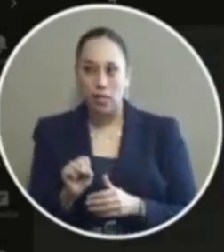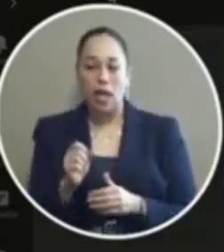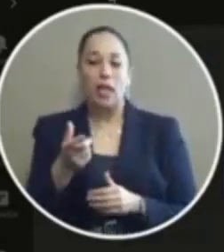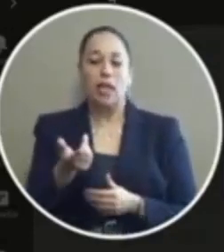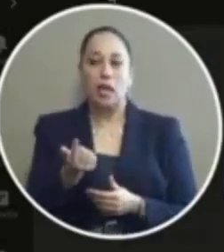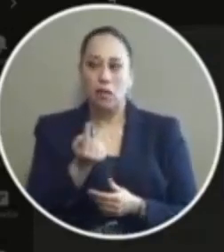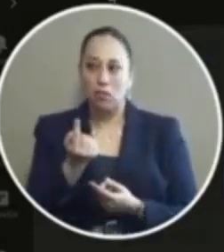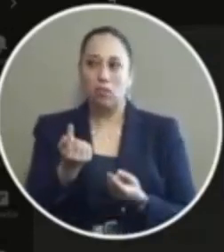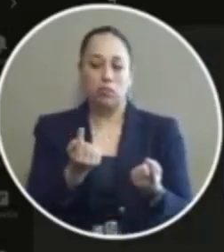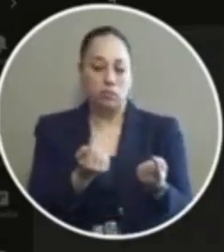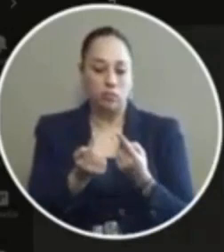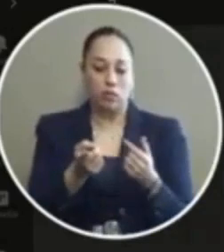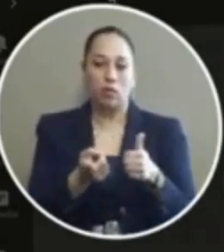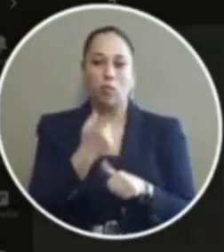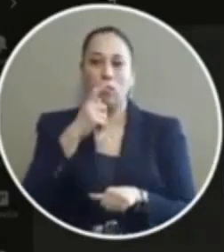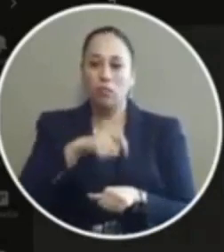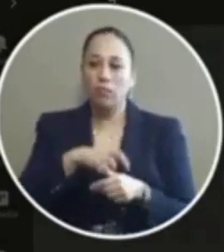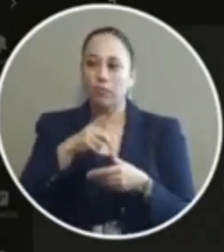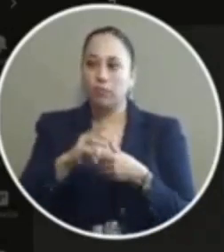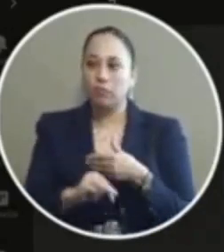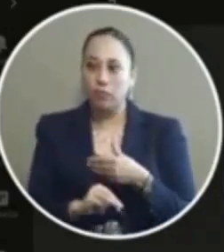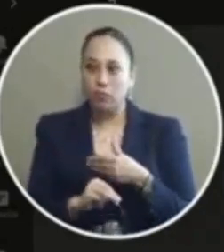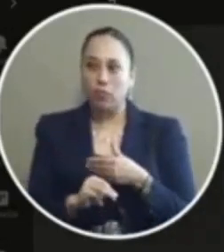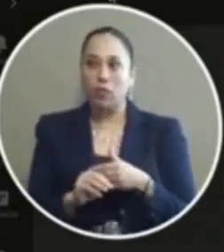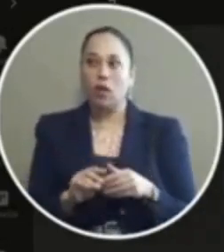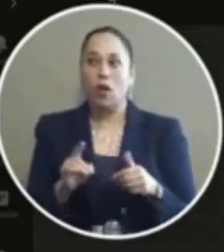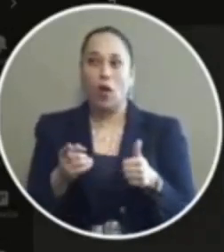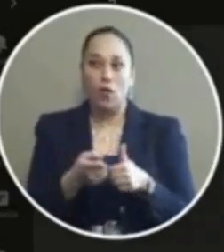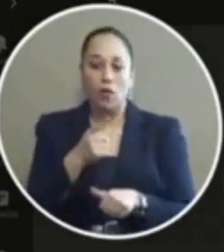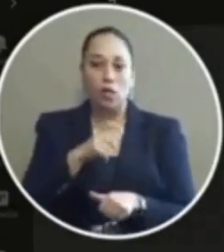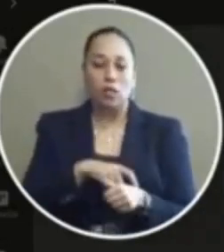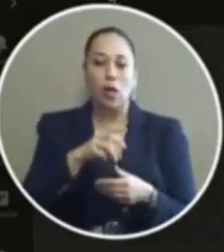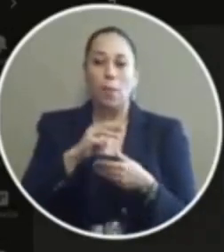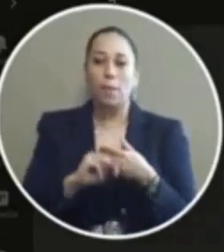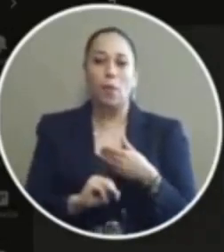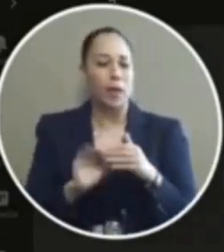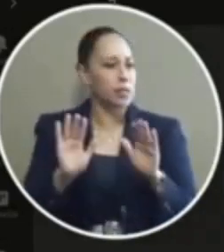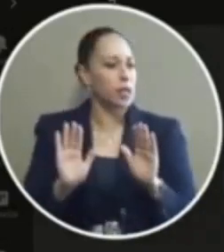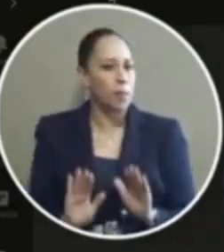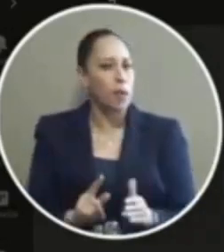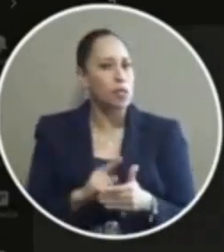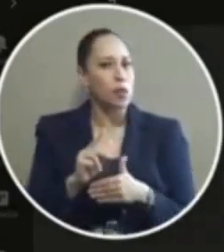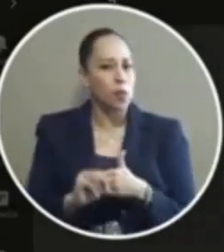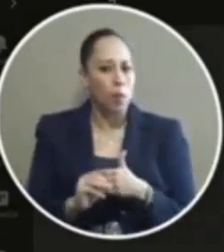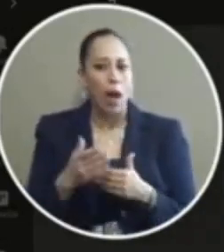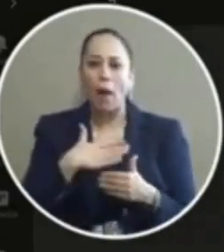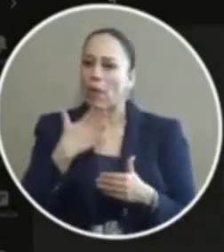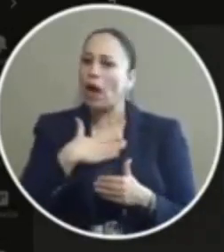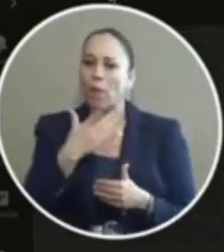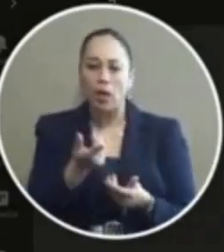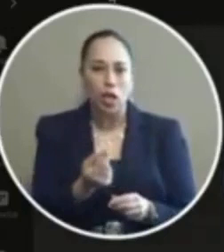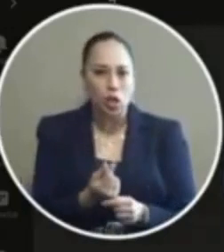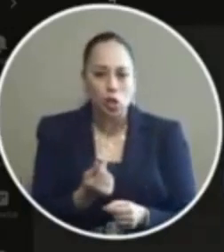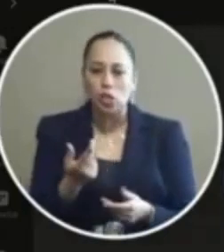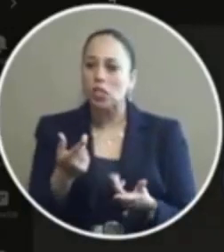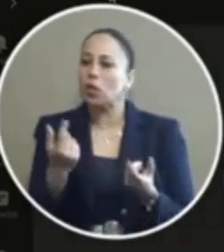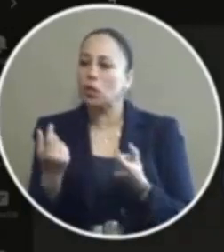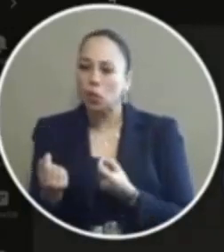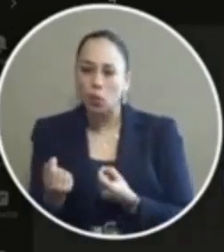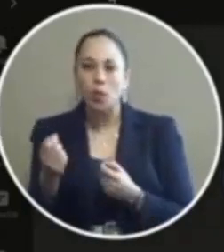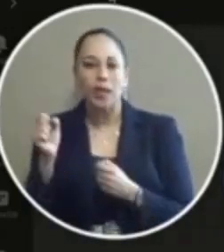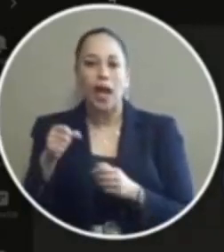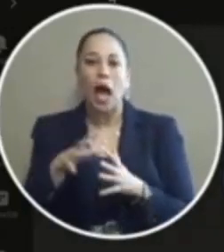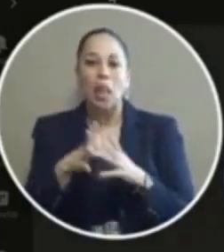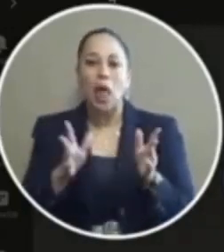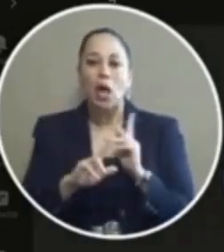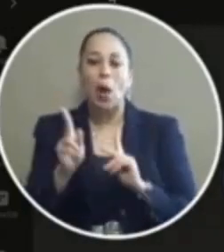bringing in first chance program into the conversation first chance program is a great program I'm glad they use it I'm glad they do it it gives a lot of